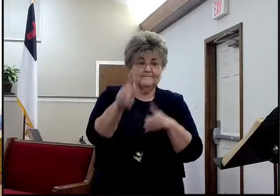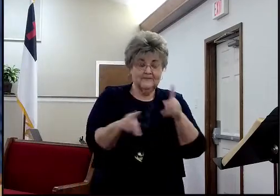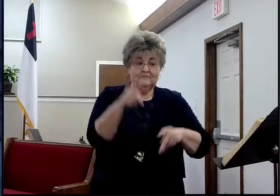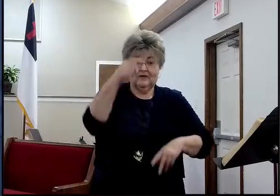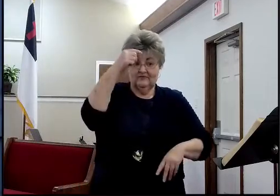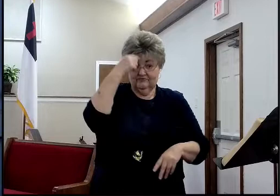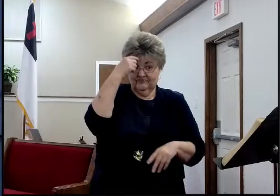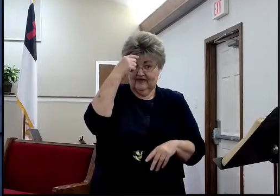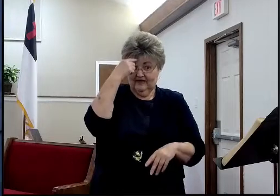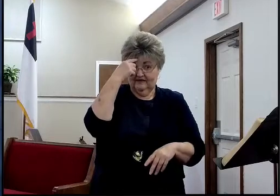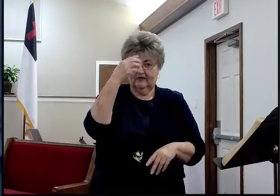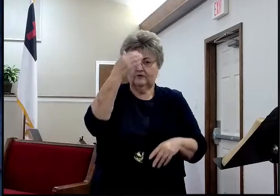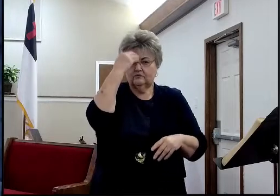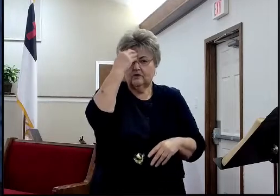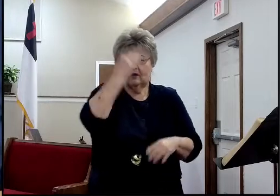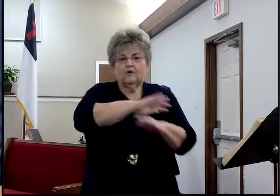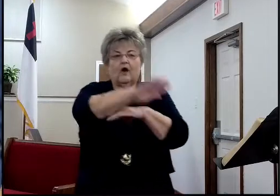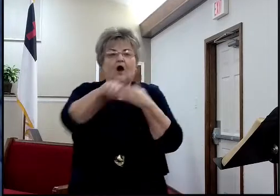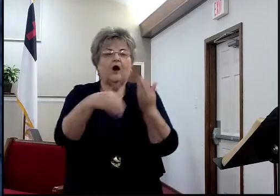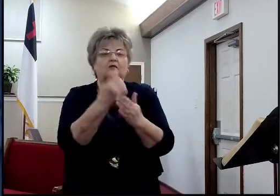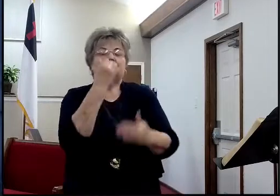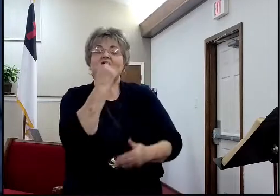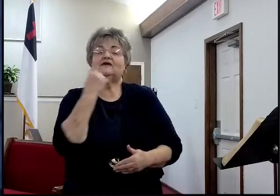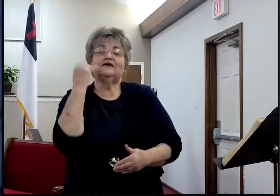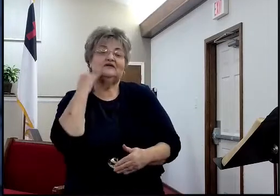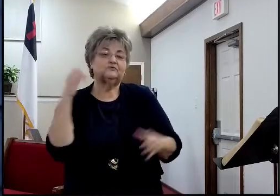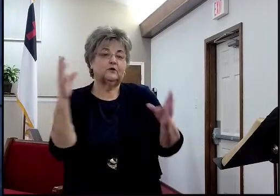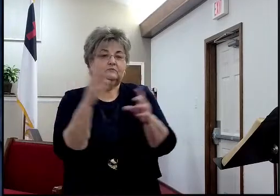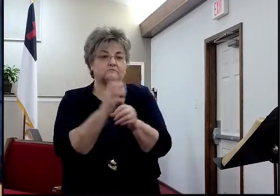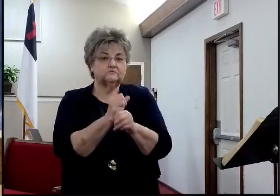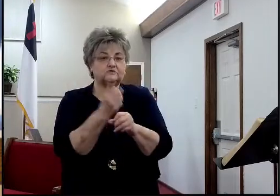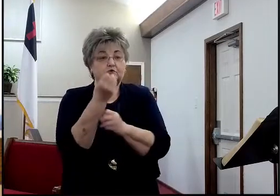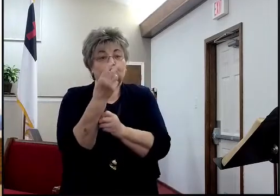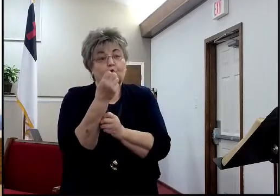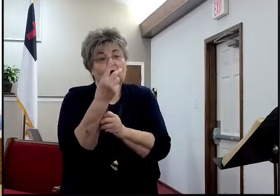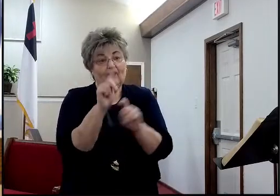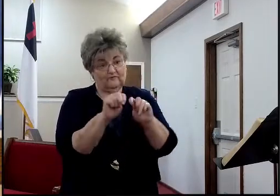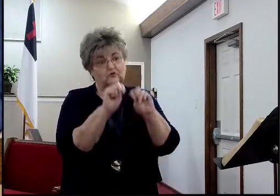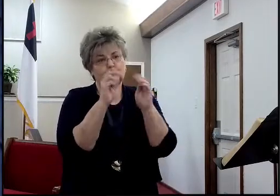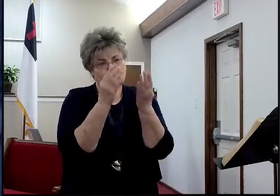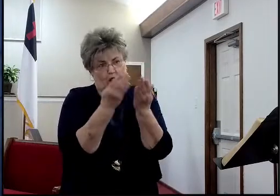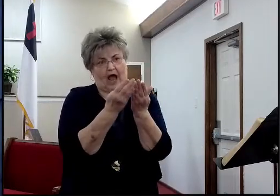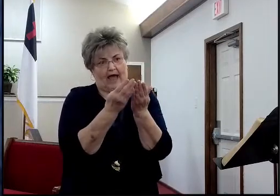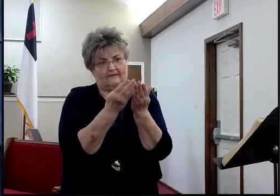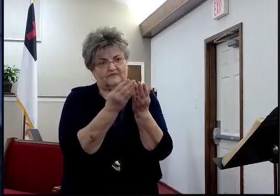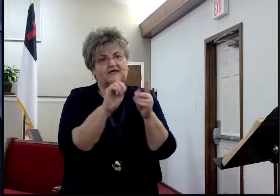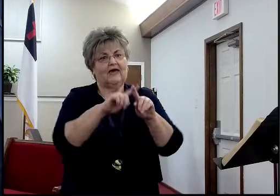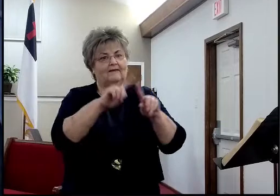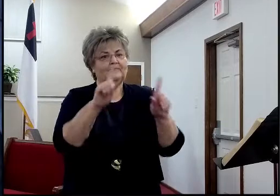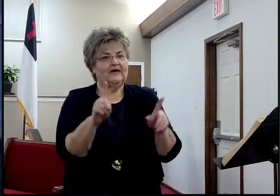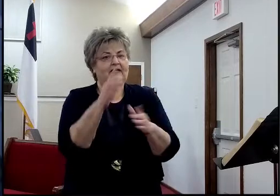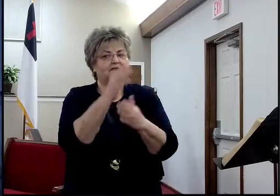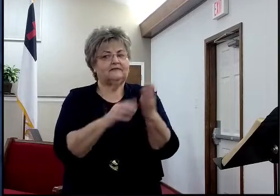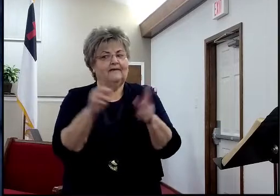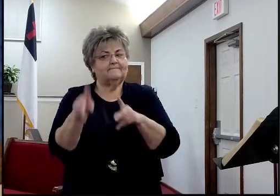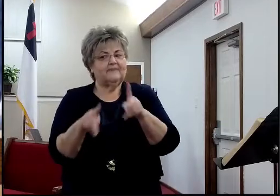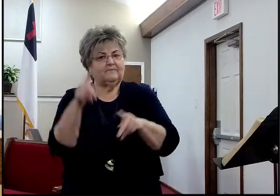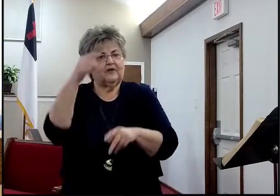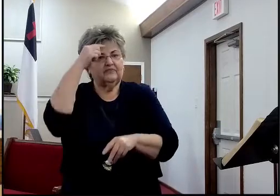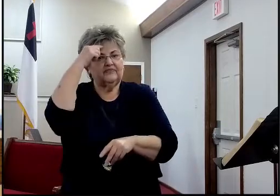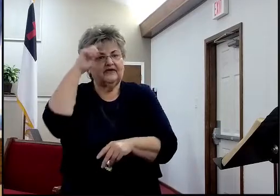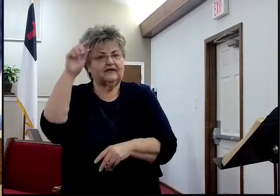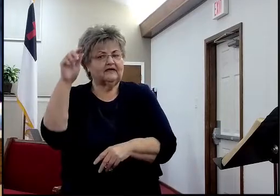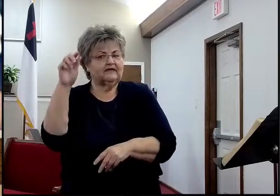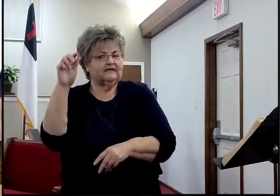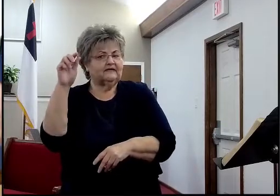wild if you have too many conversations too long and you start talking about Bible things instead of stuff that doesn't matter, like the weather and sports. You